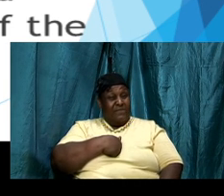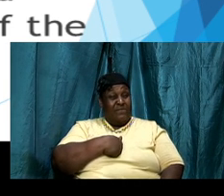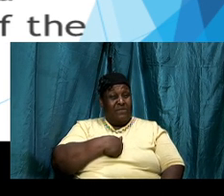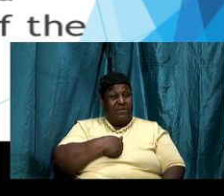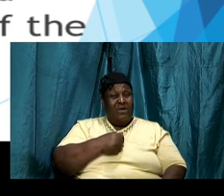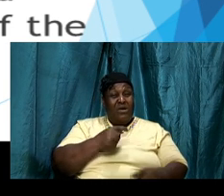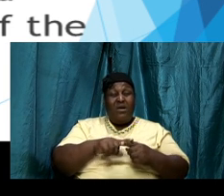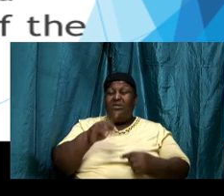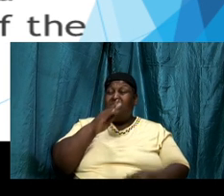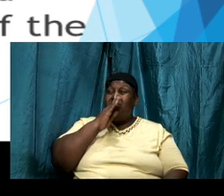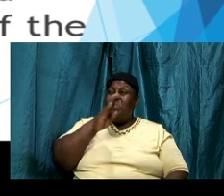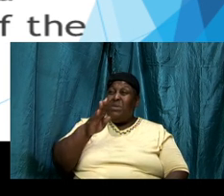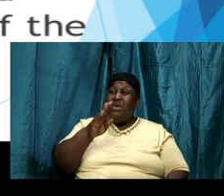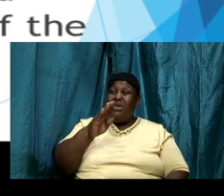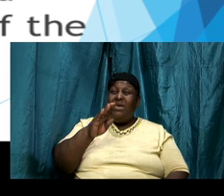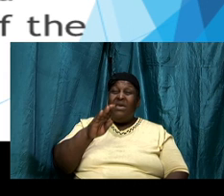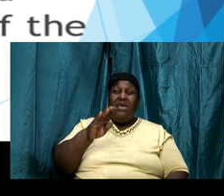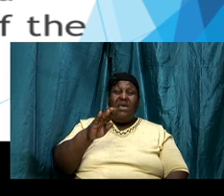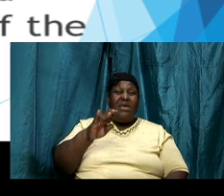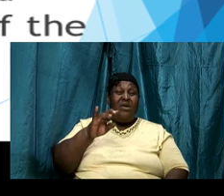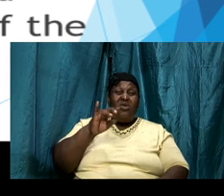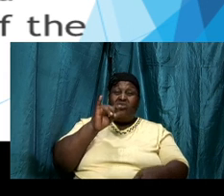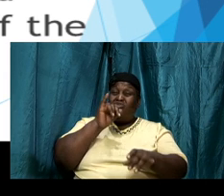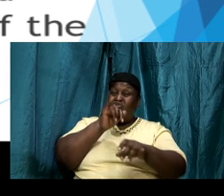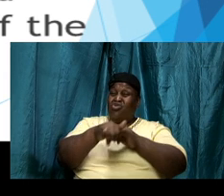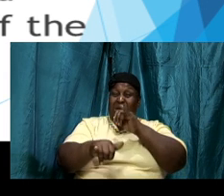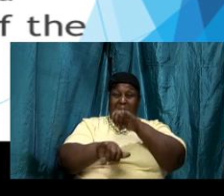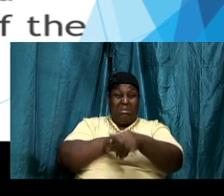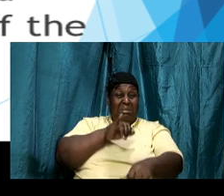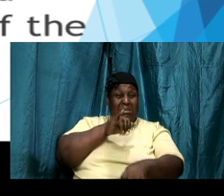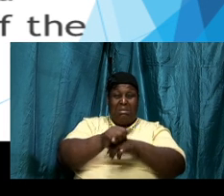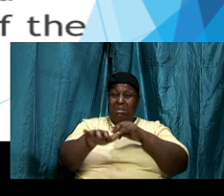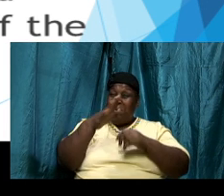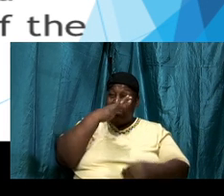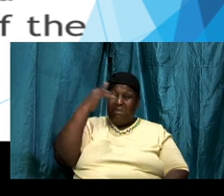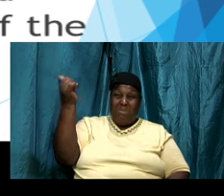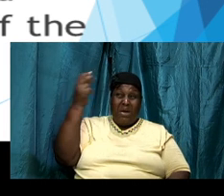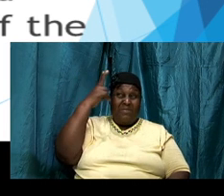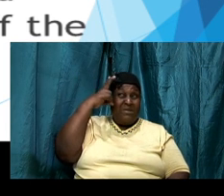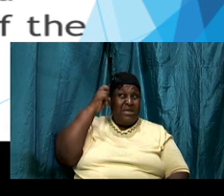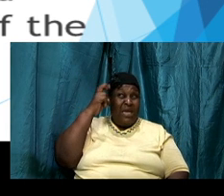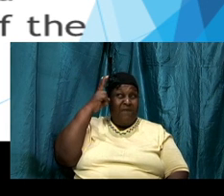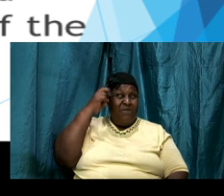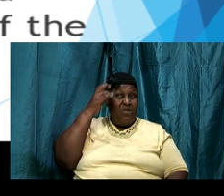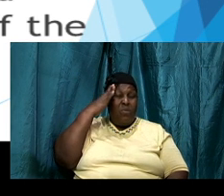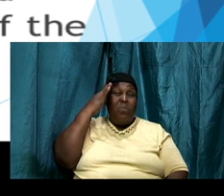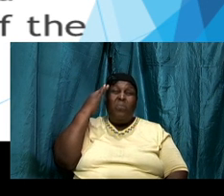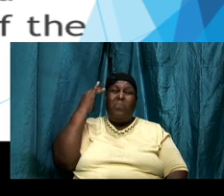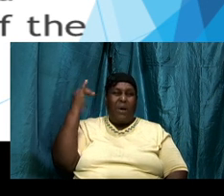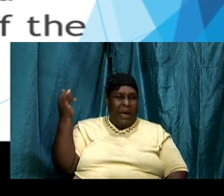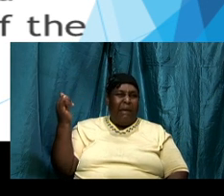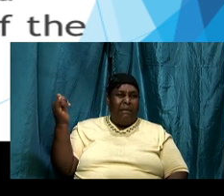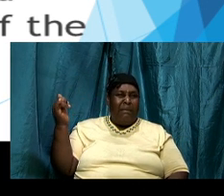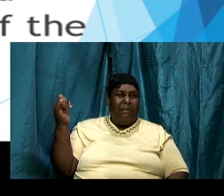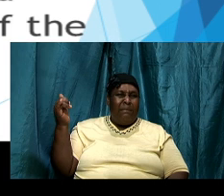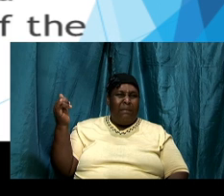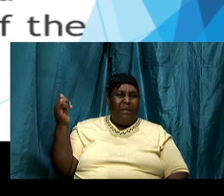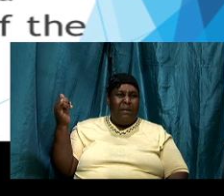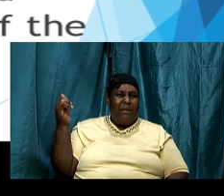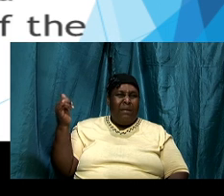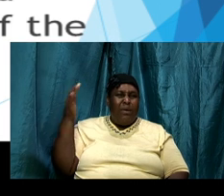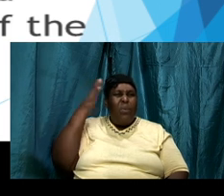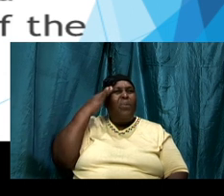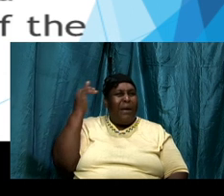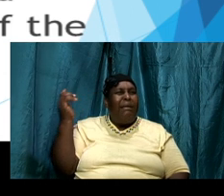manangled by the enemy why because we don't have the word of God dwelling in us richly as it ought to